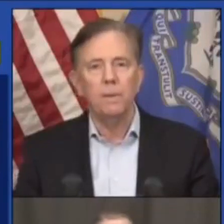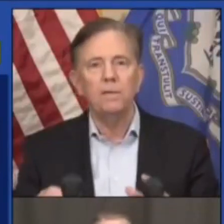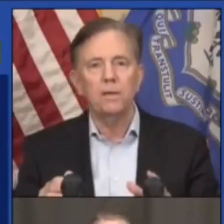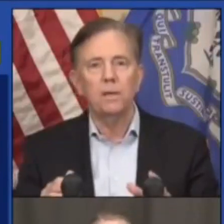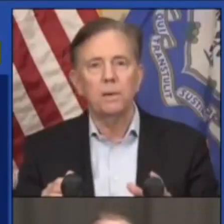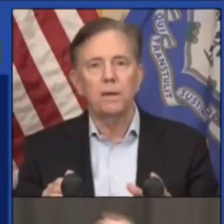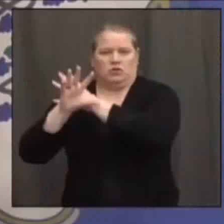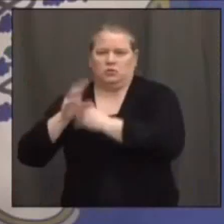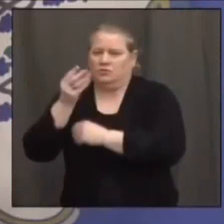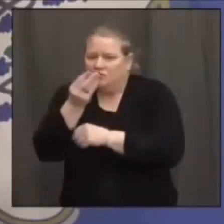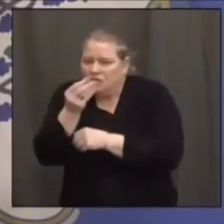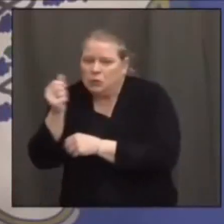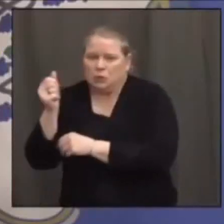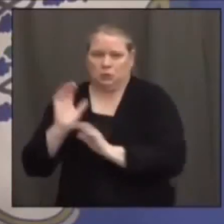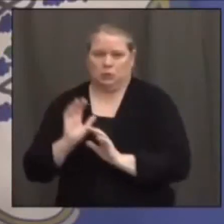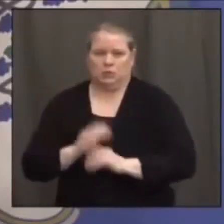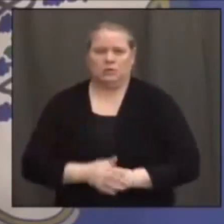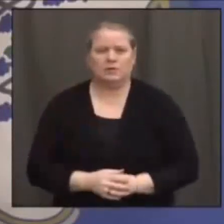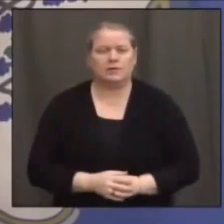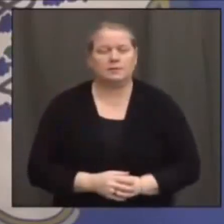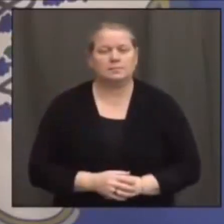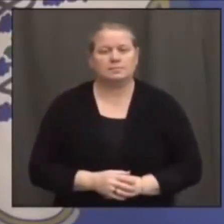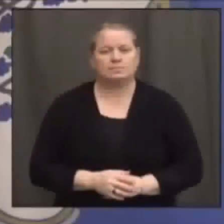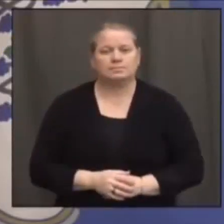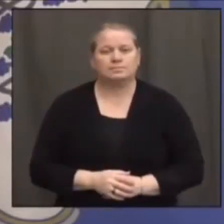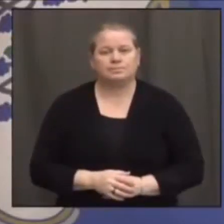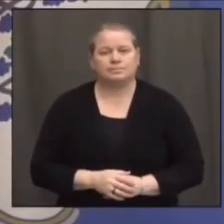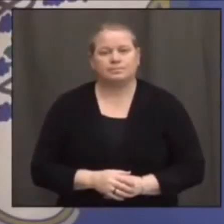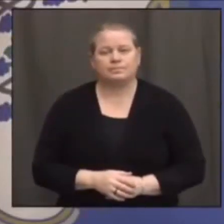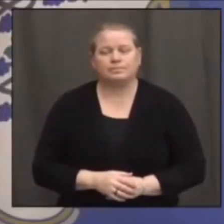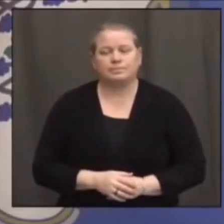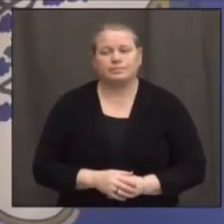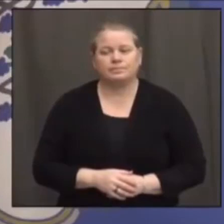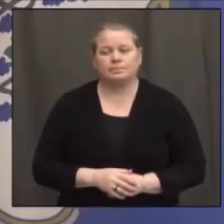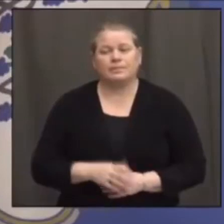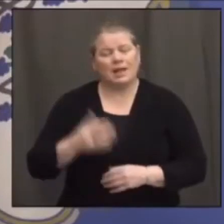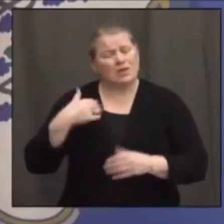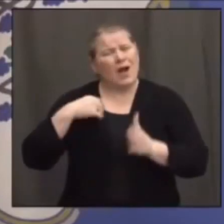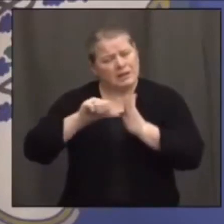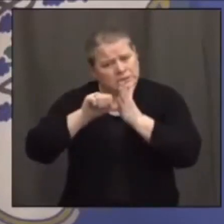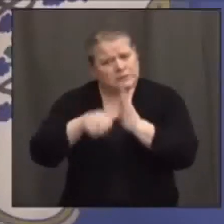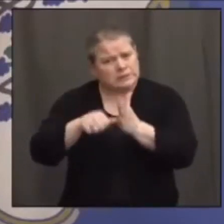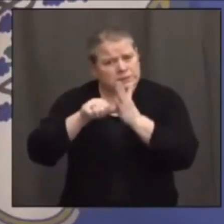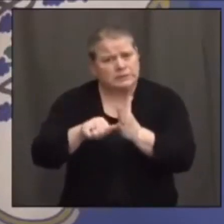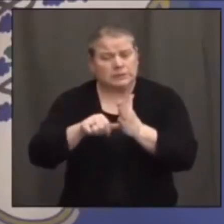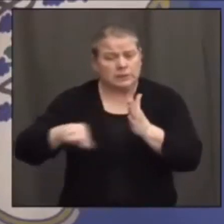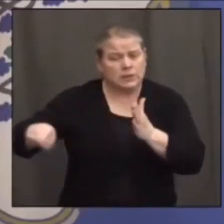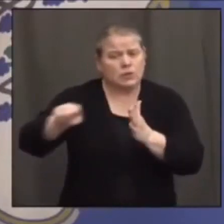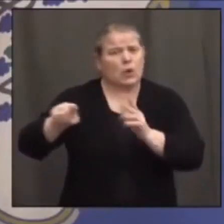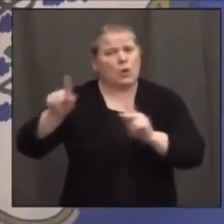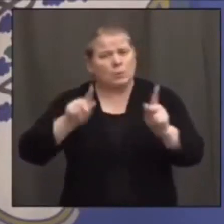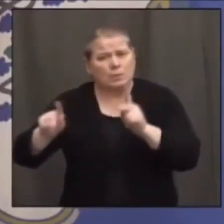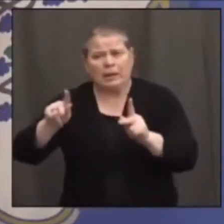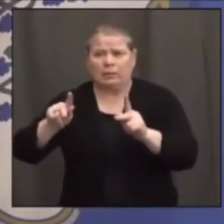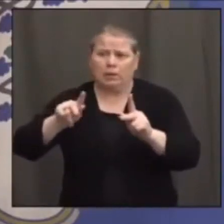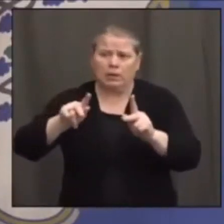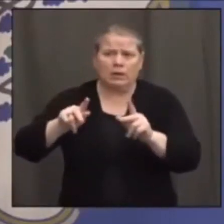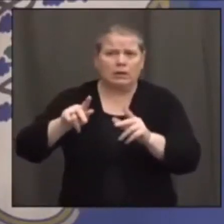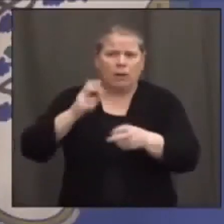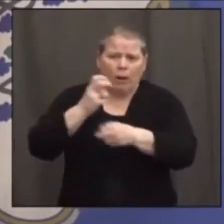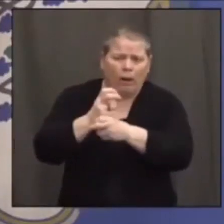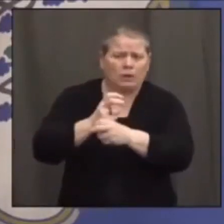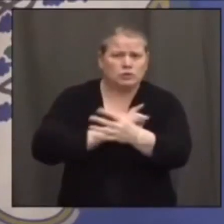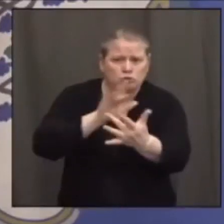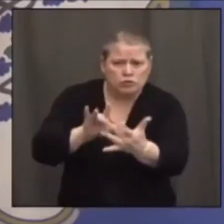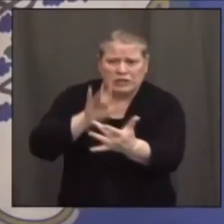I made a big deal about how we're working hard to go to the populations that are toughest to reach, how important that is for their health,